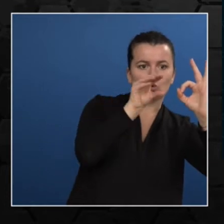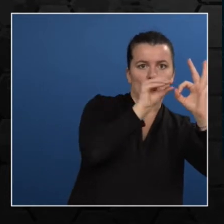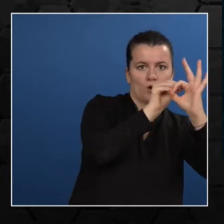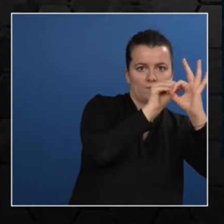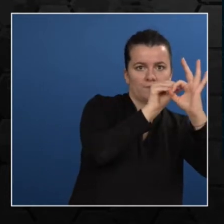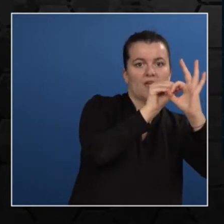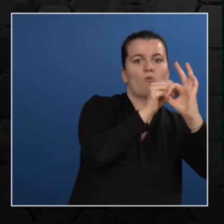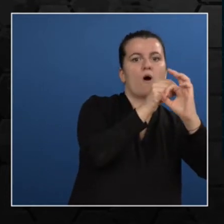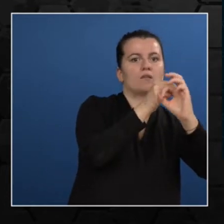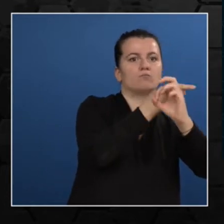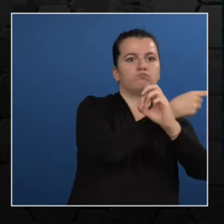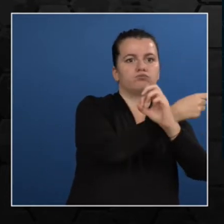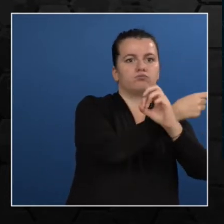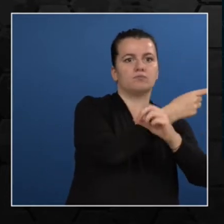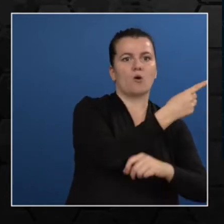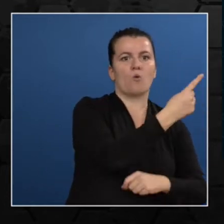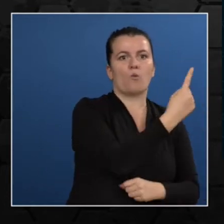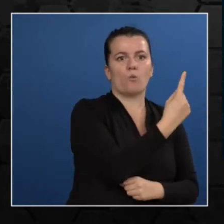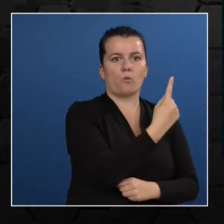either zero or one.